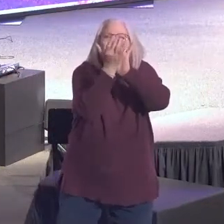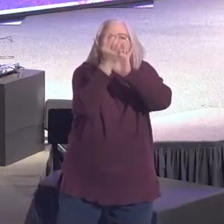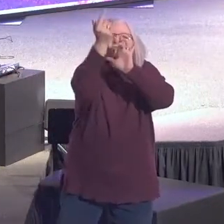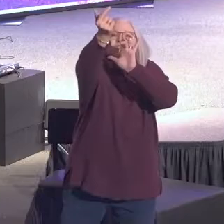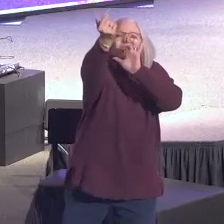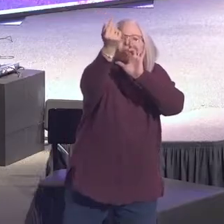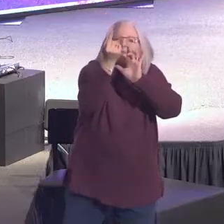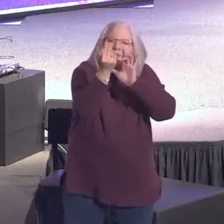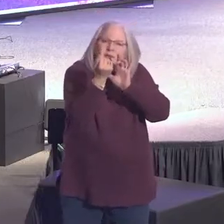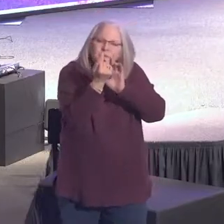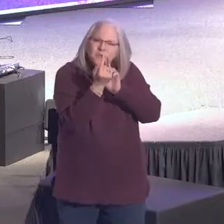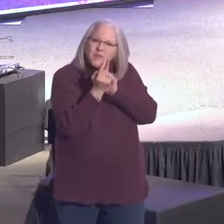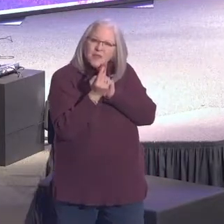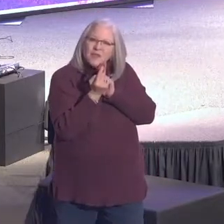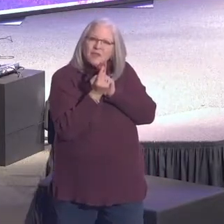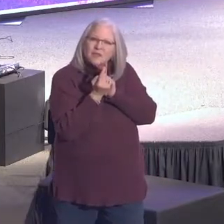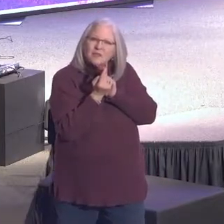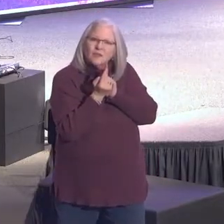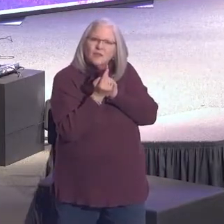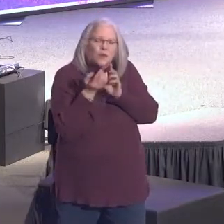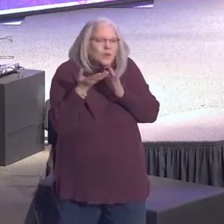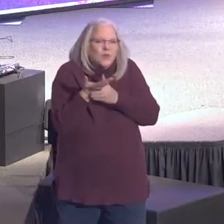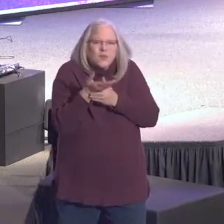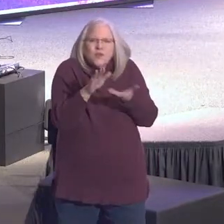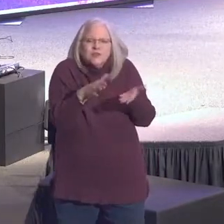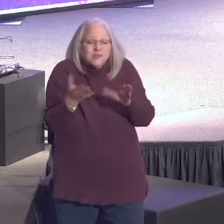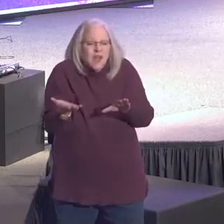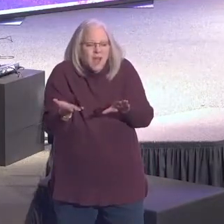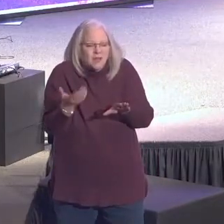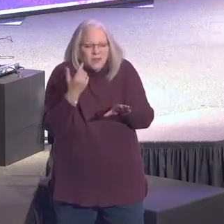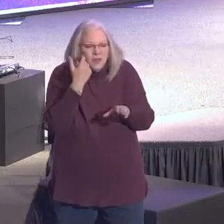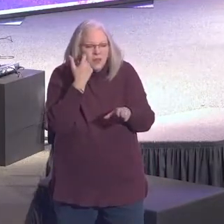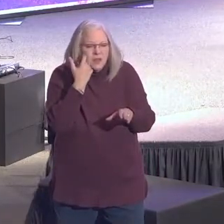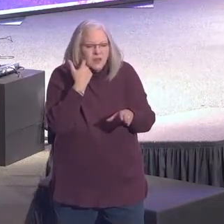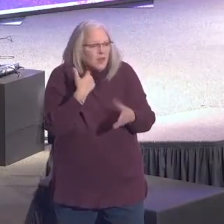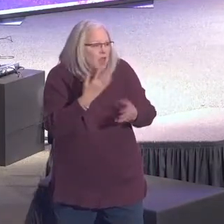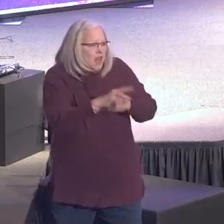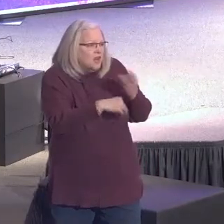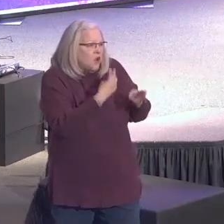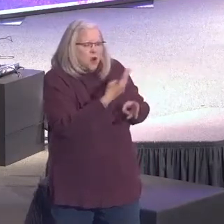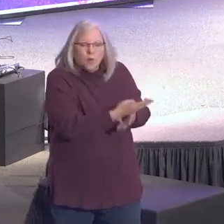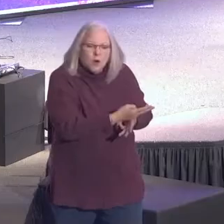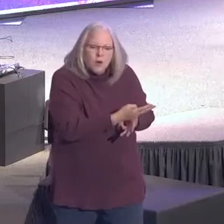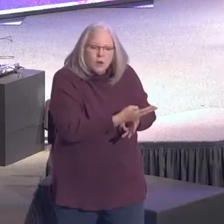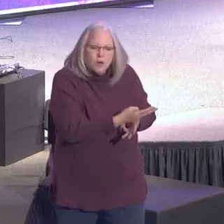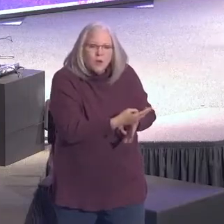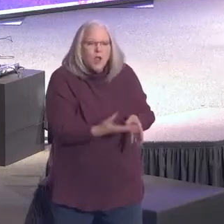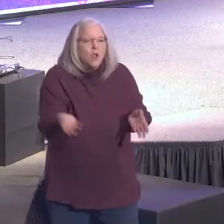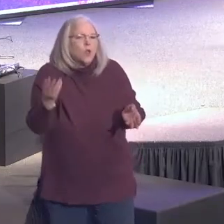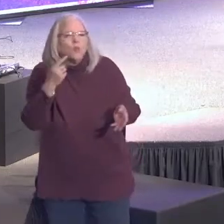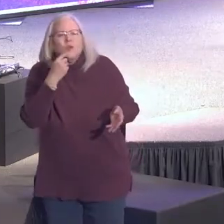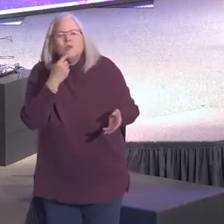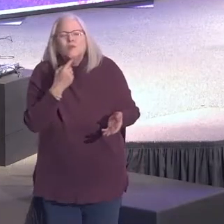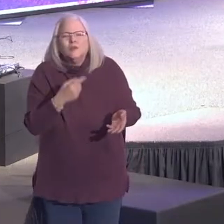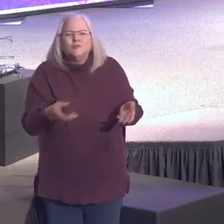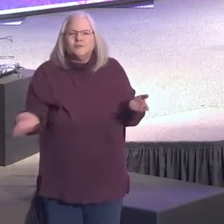me. Only through his death. And yet, you know what we will do in our world, we will amplify human ability.